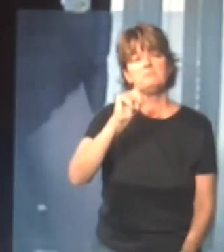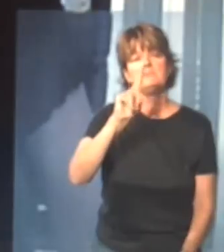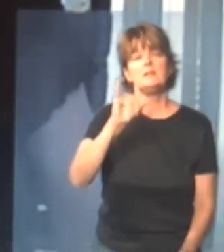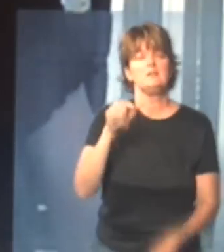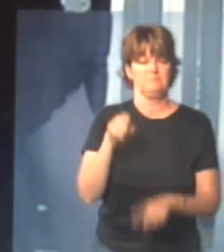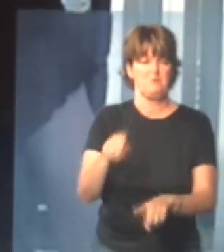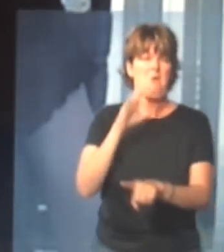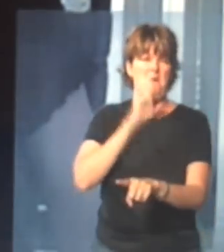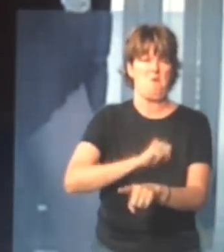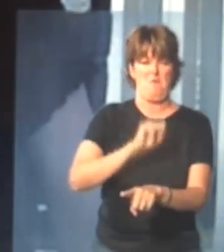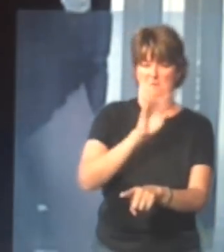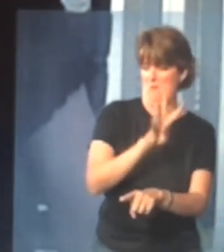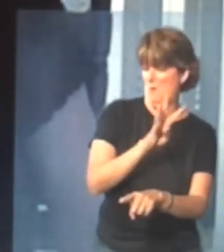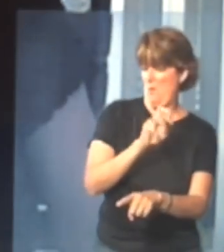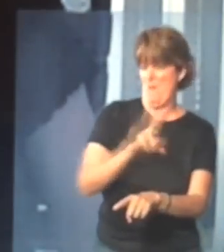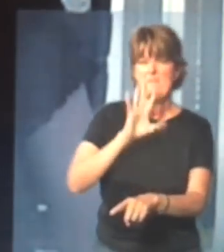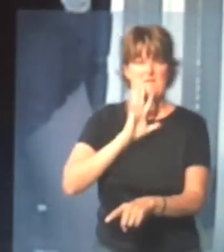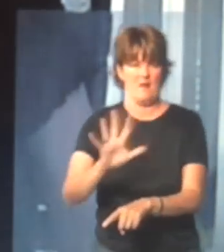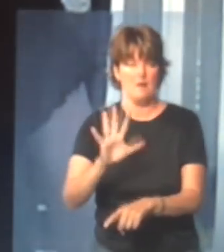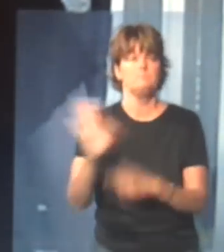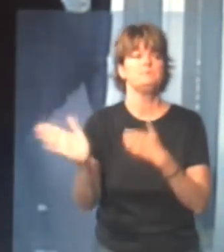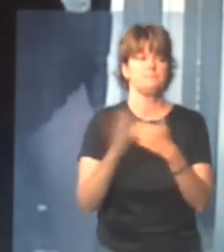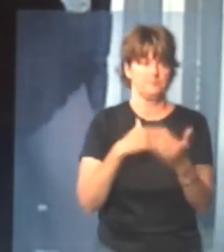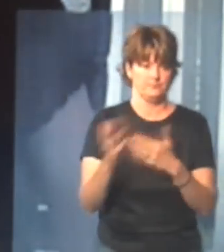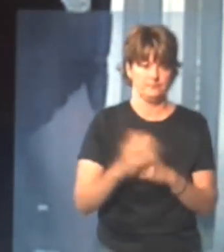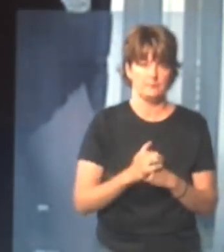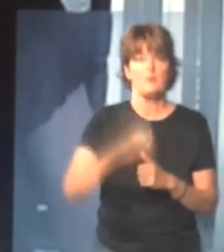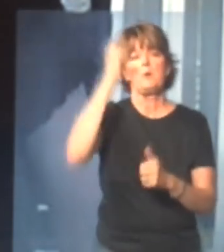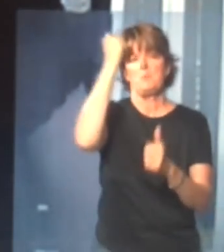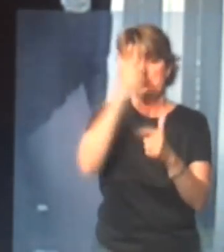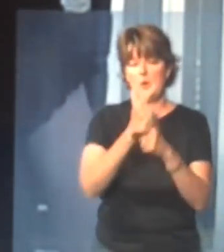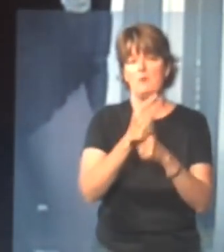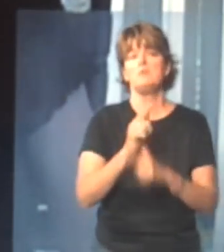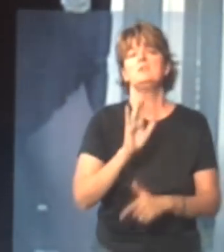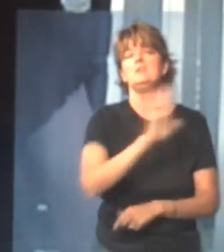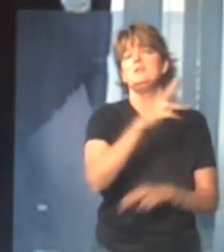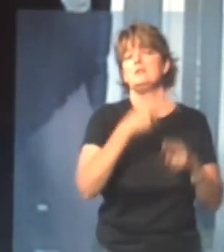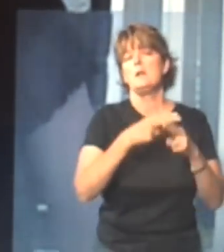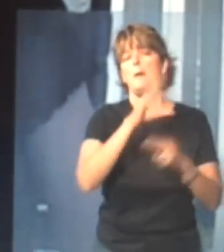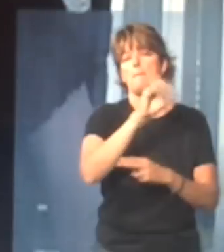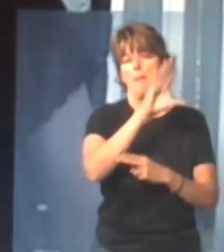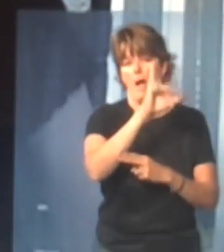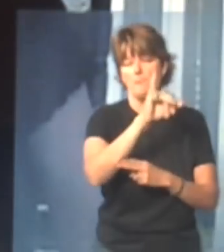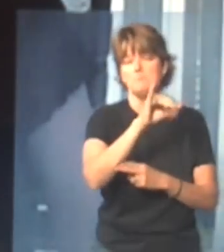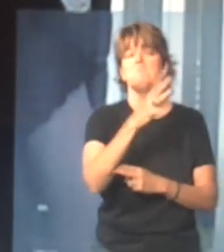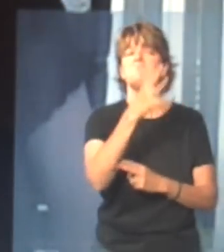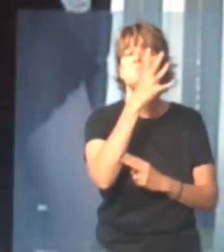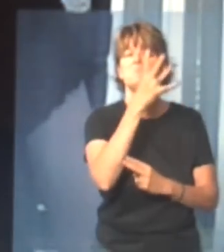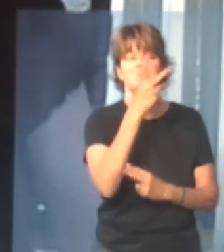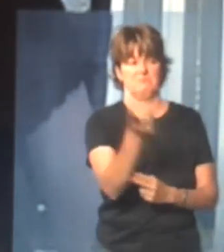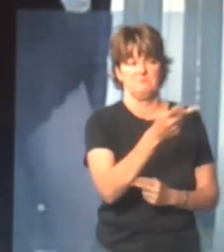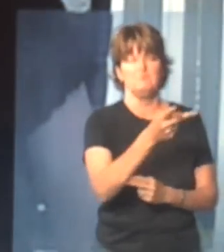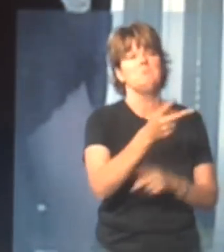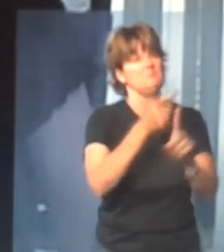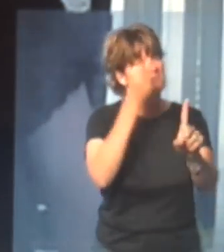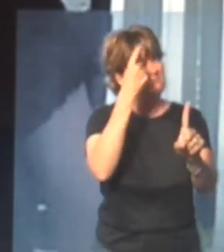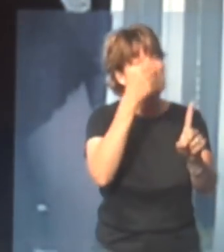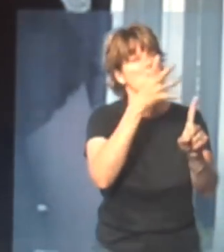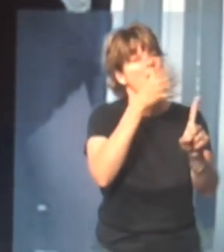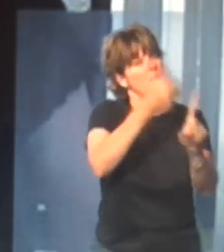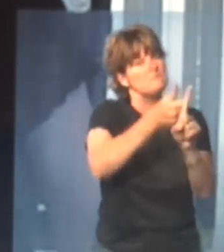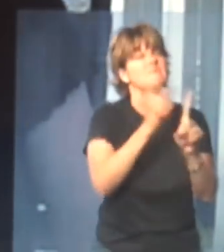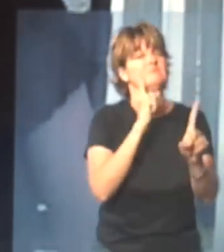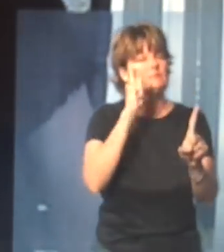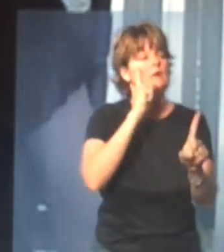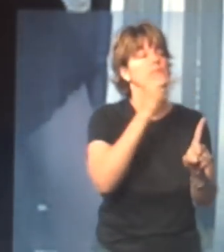five years old at that time, got in one canoe, and my brother Bobby was in a canoe with my mother, who was deaf, and